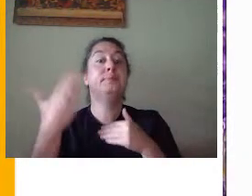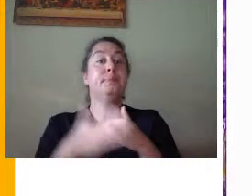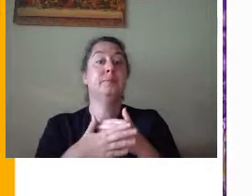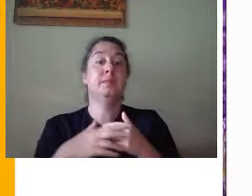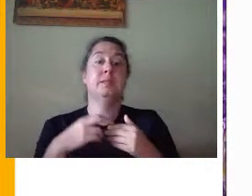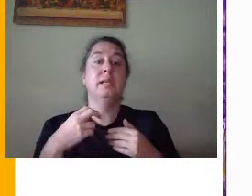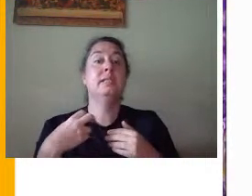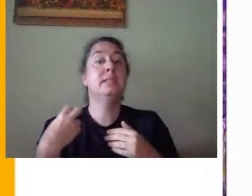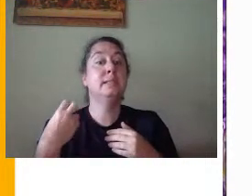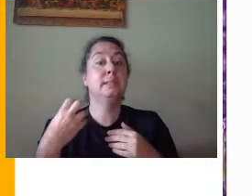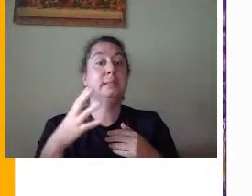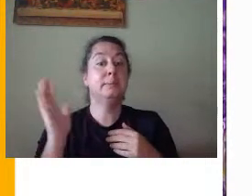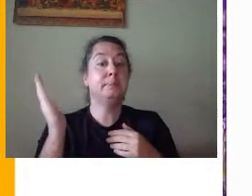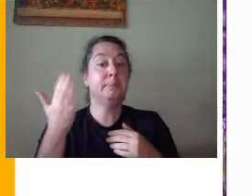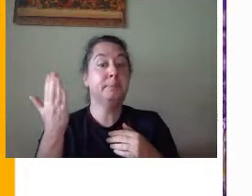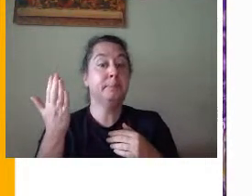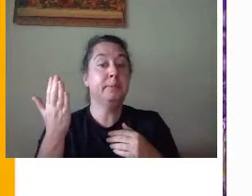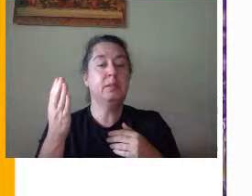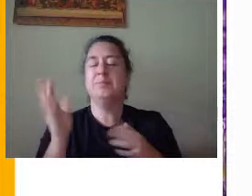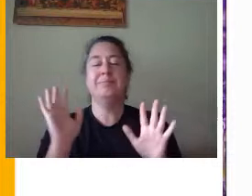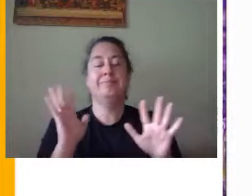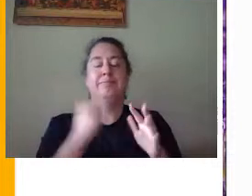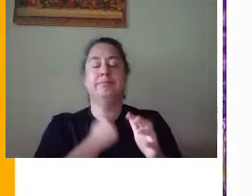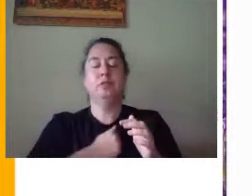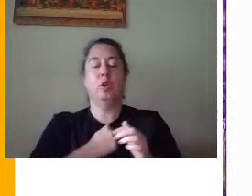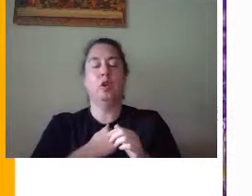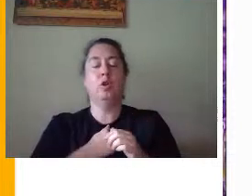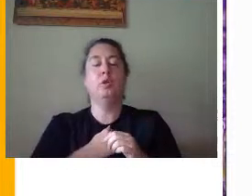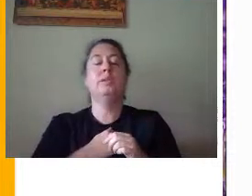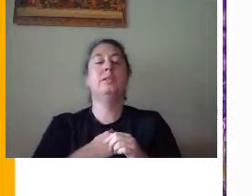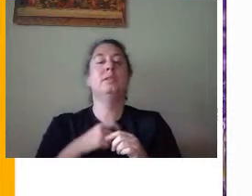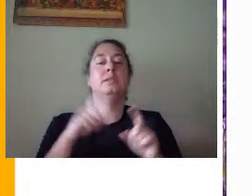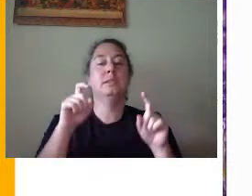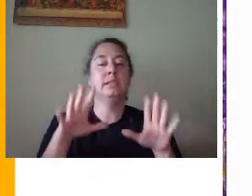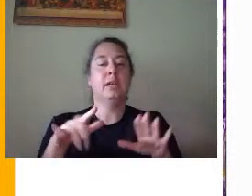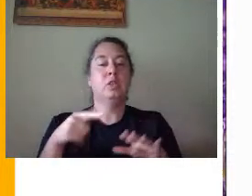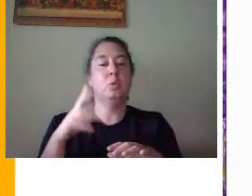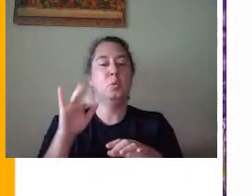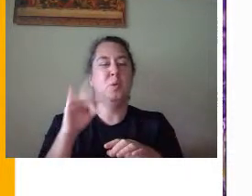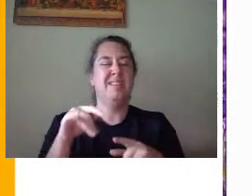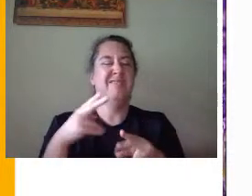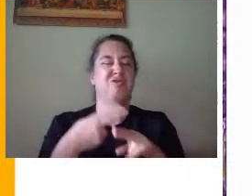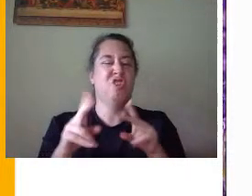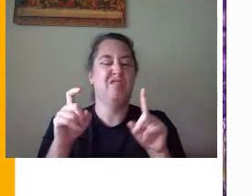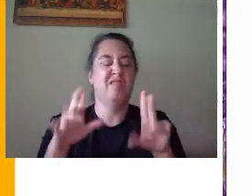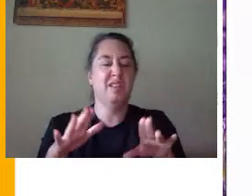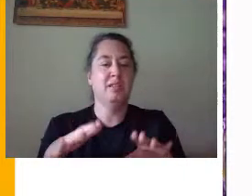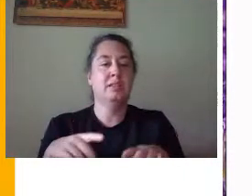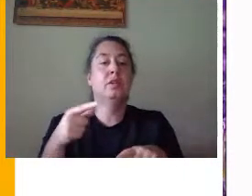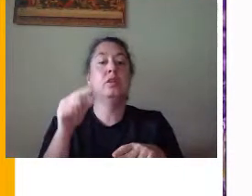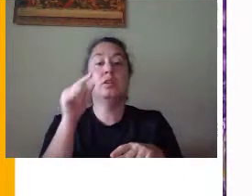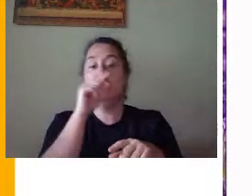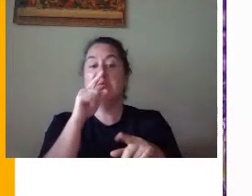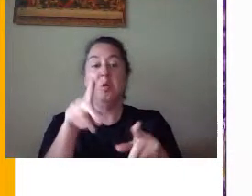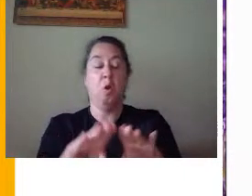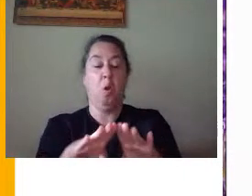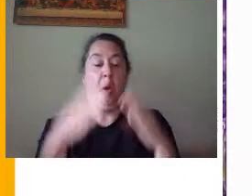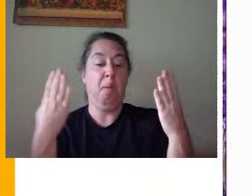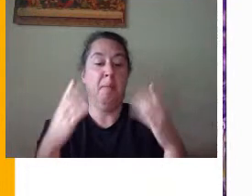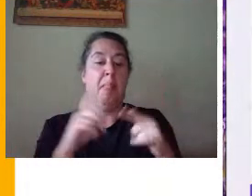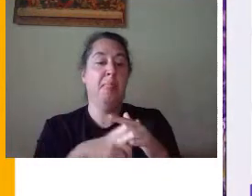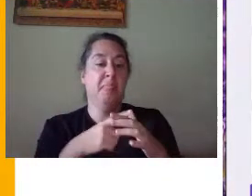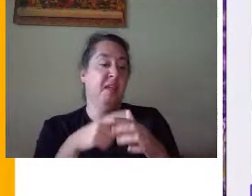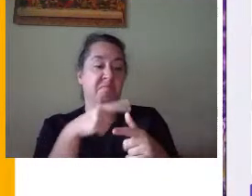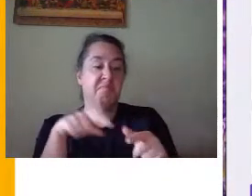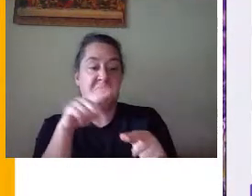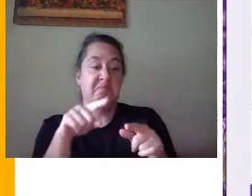speech or, I'm sorry, a quiz. So this Google form is the student will open and then they answer. So I'm going to open up this